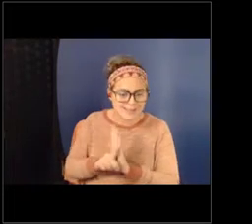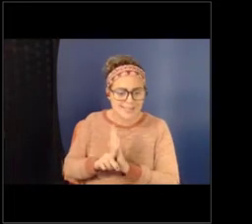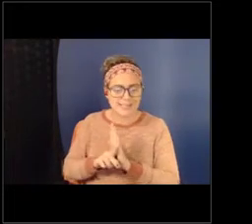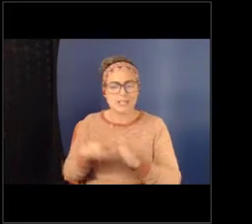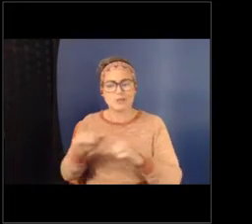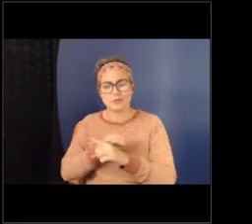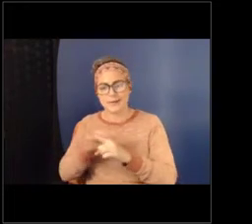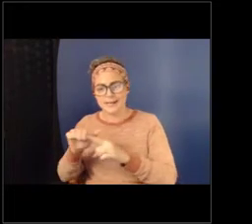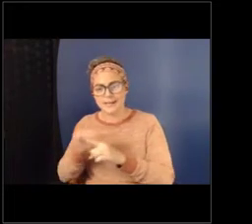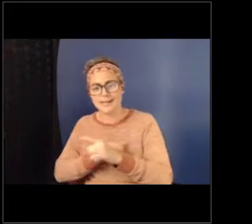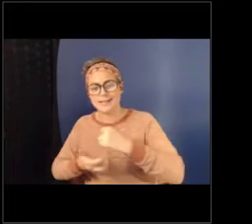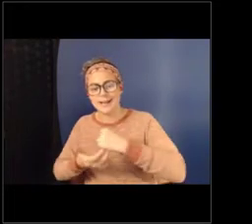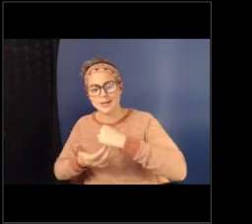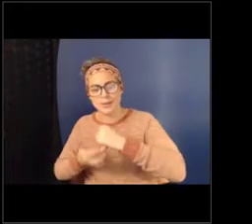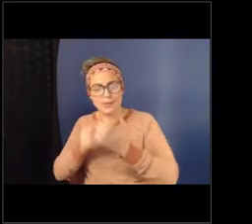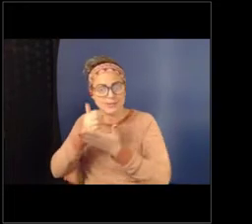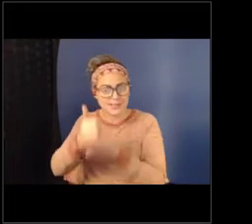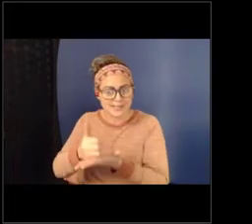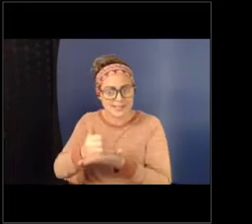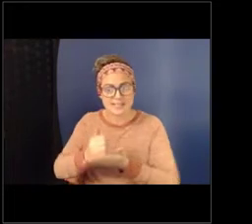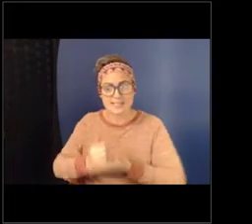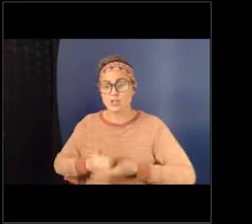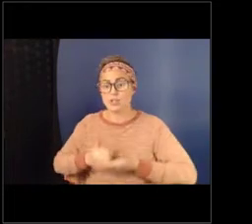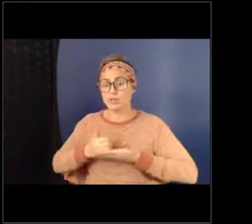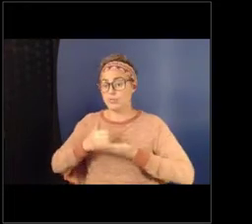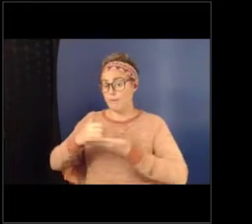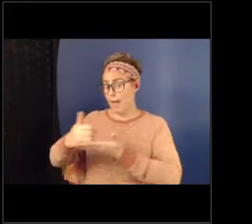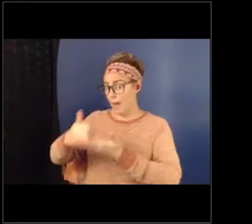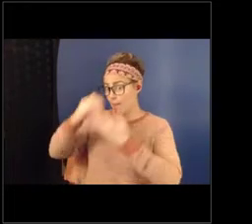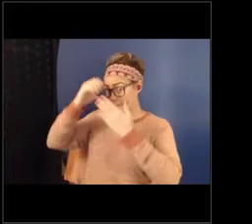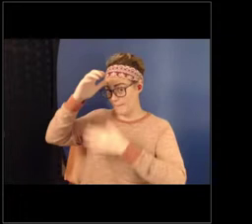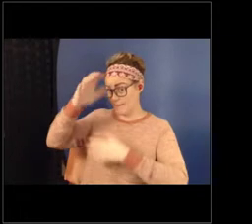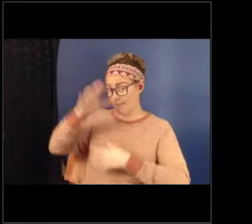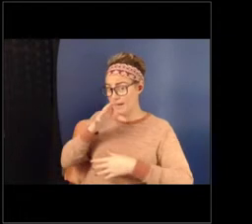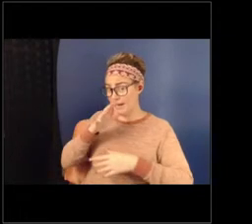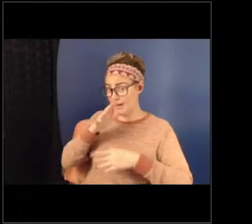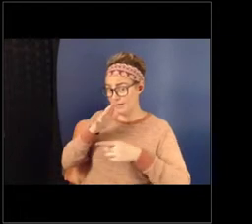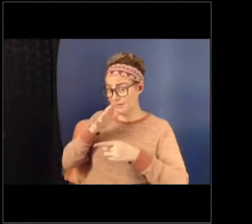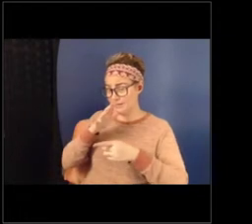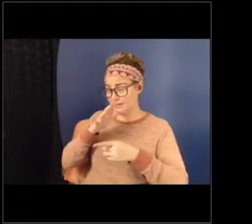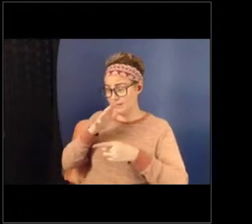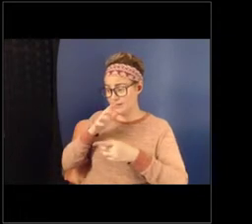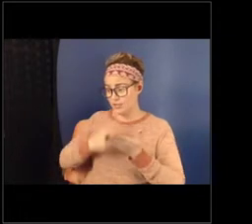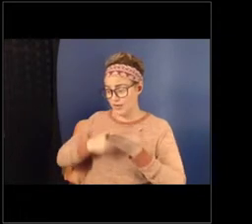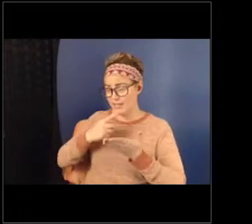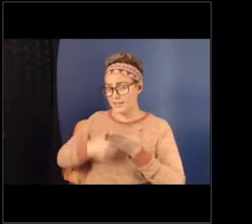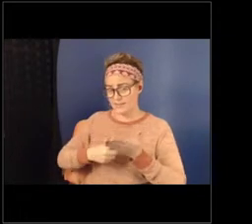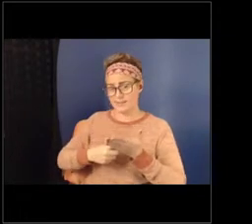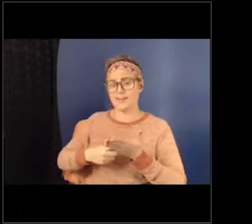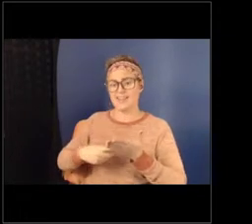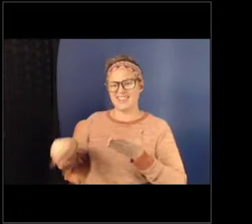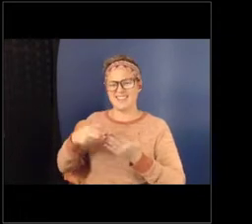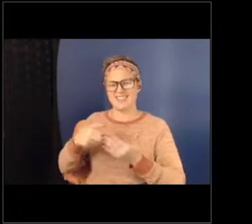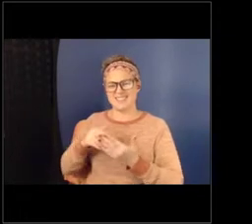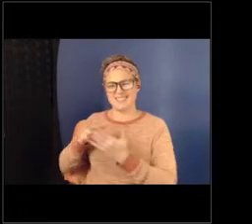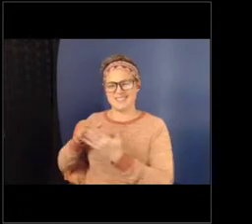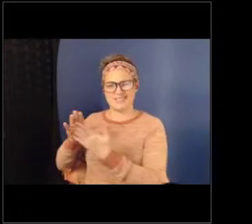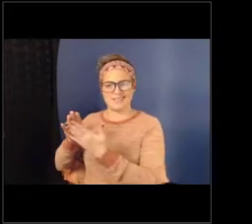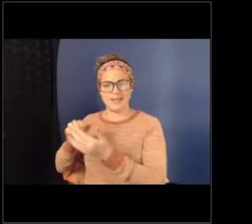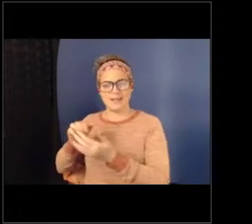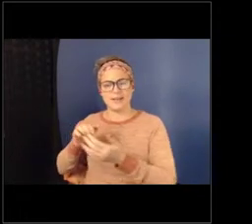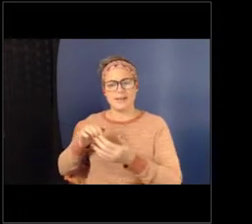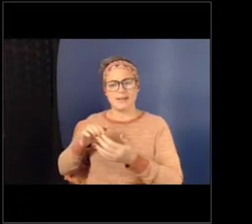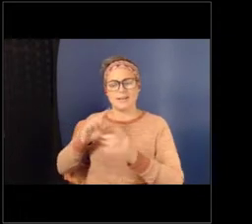schools and parents address these issues, have more conversation, and respond more effectively to